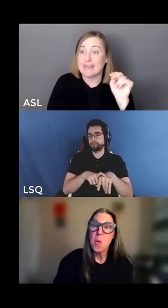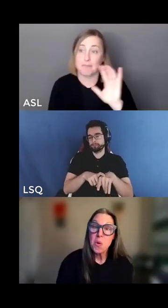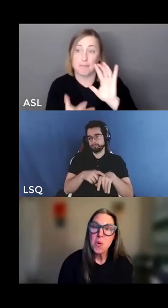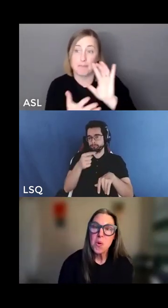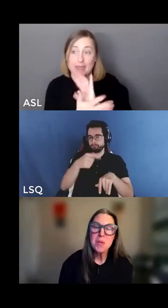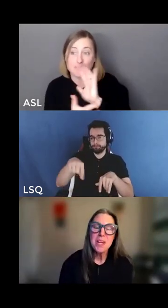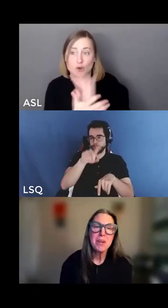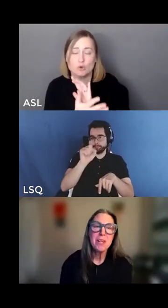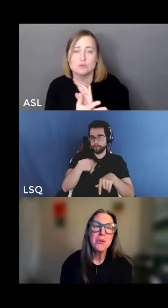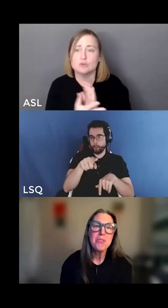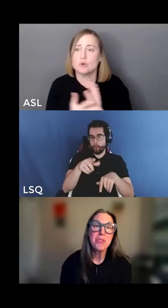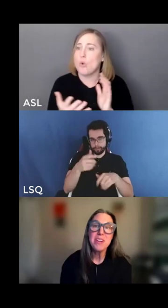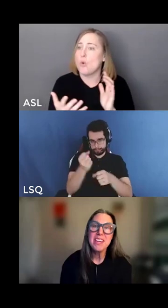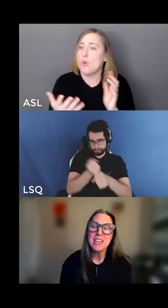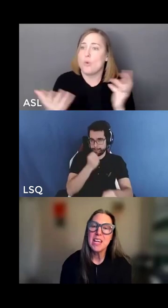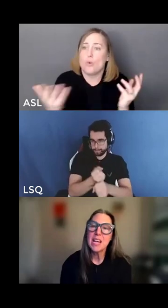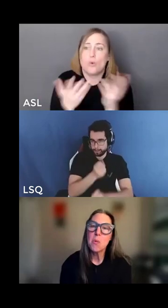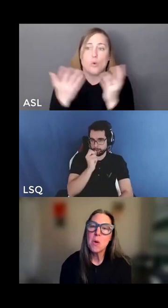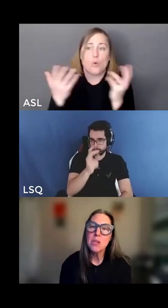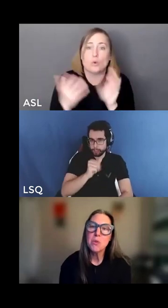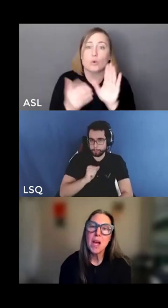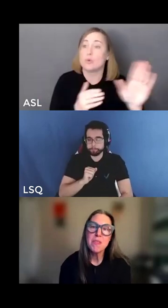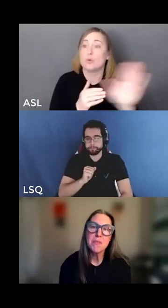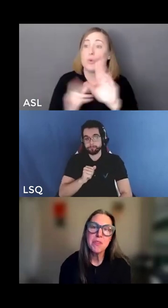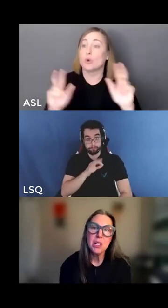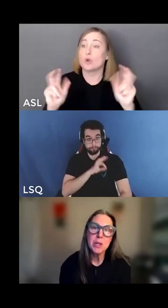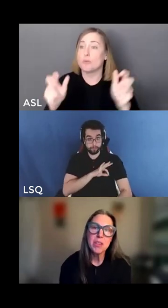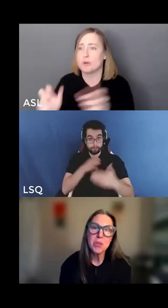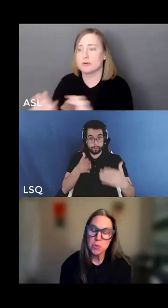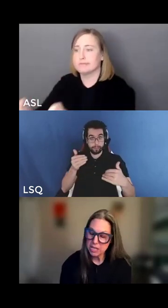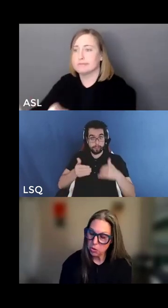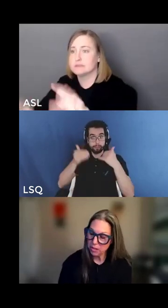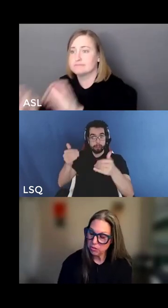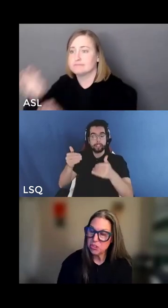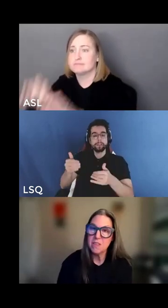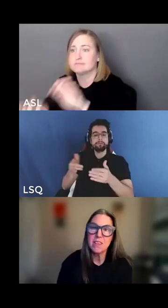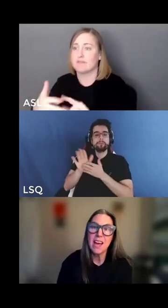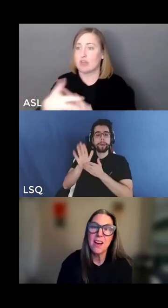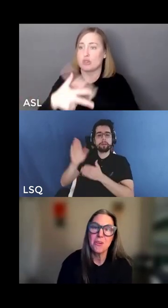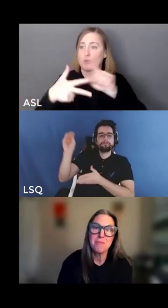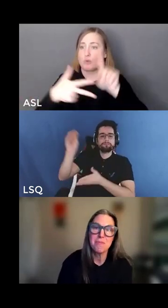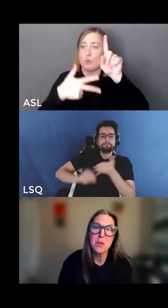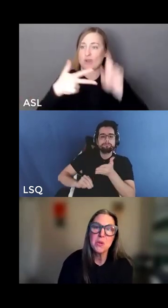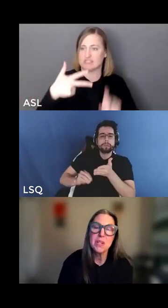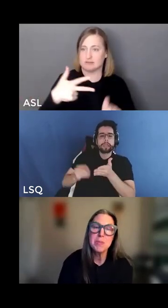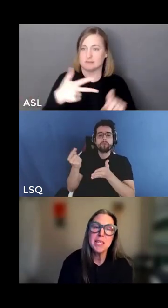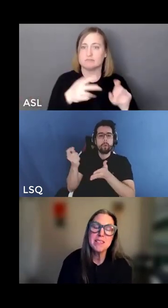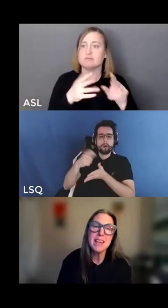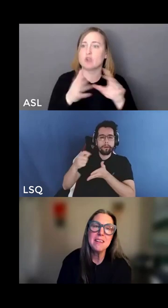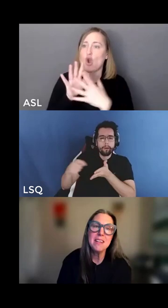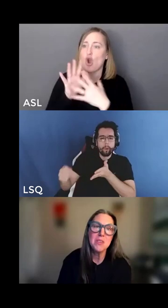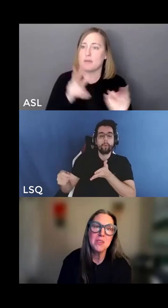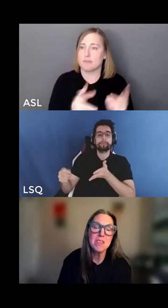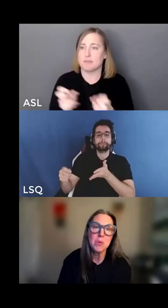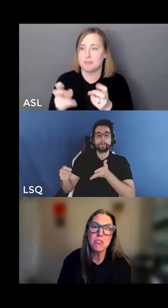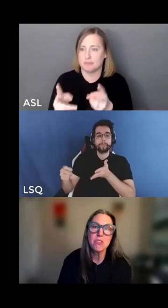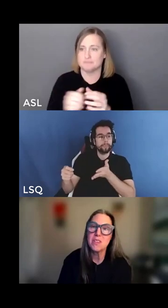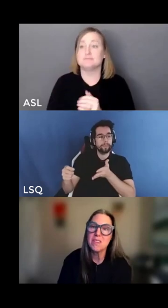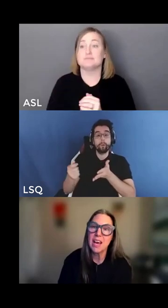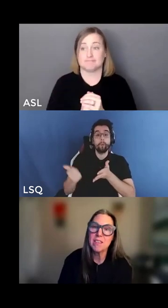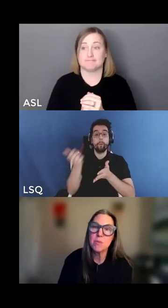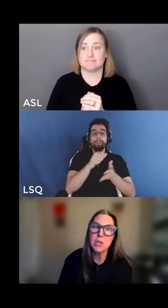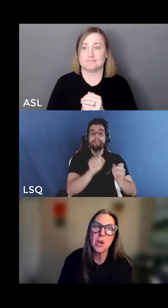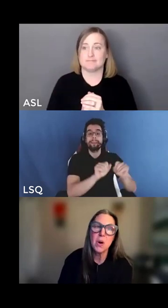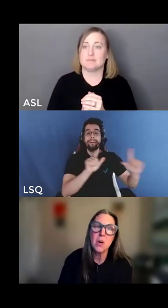or open up a new screen and i want you to write the following three questions down you're going to be attending to these